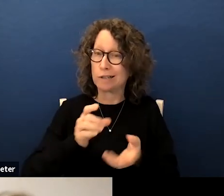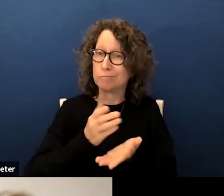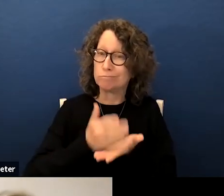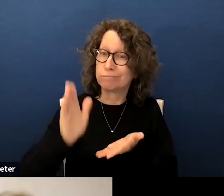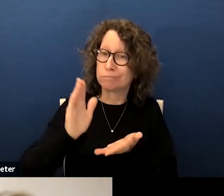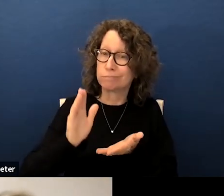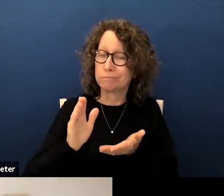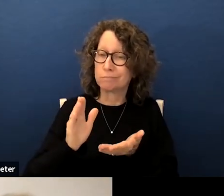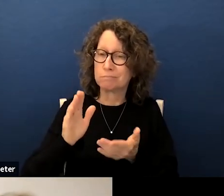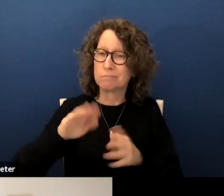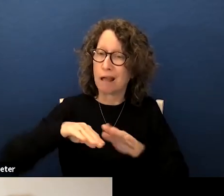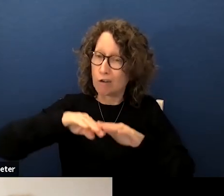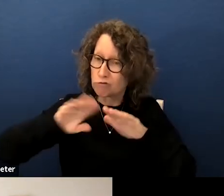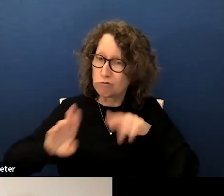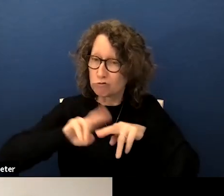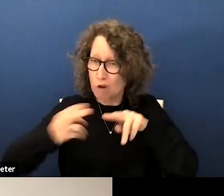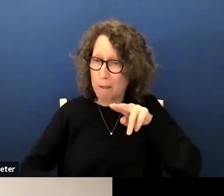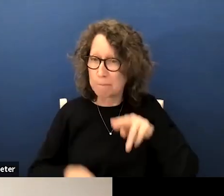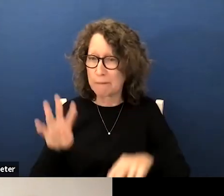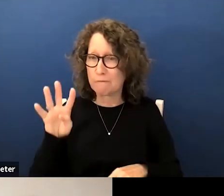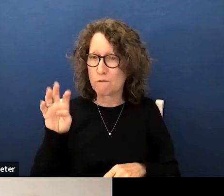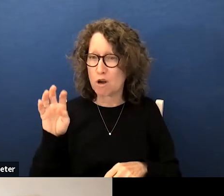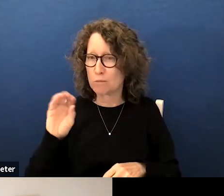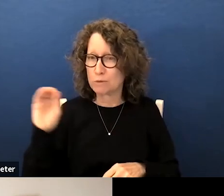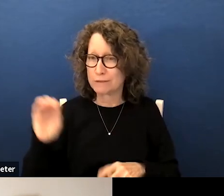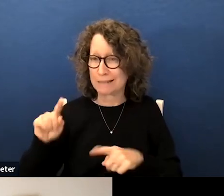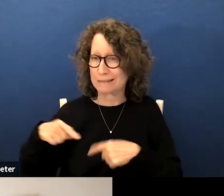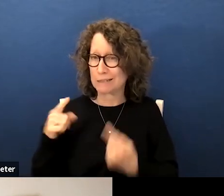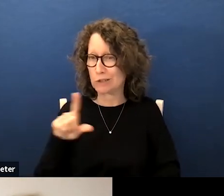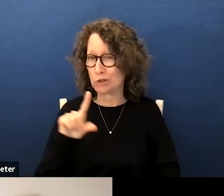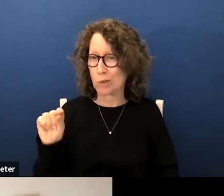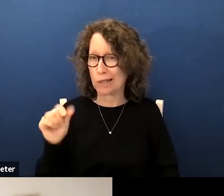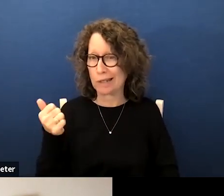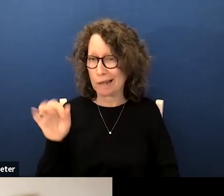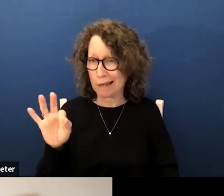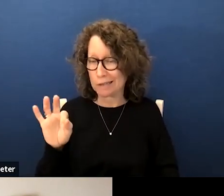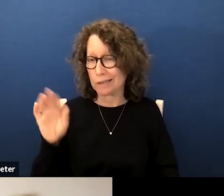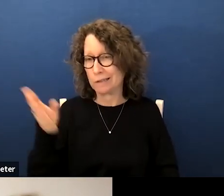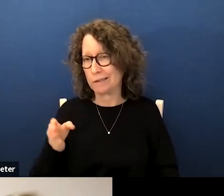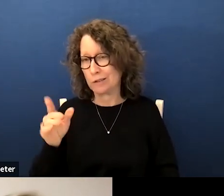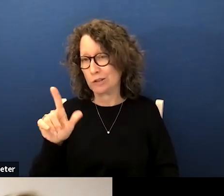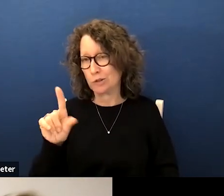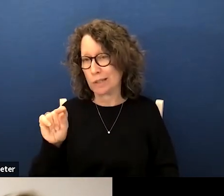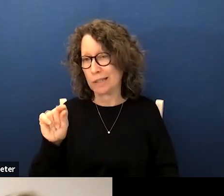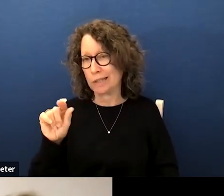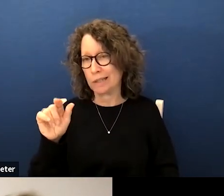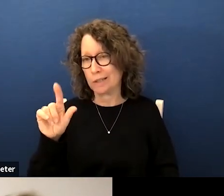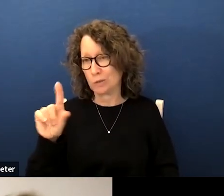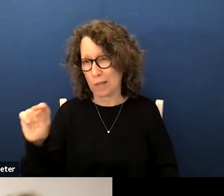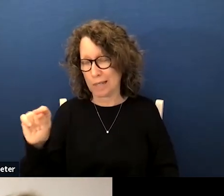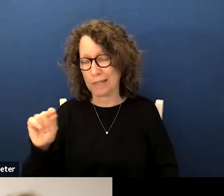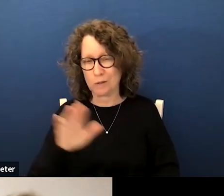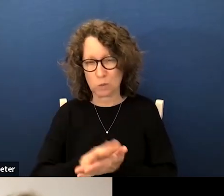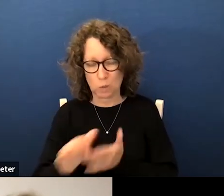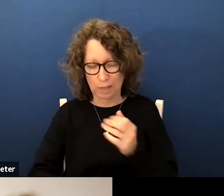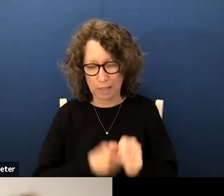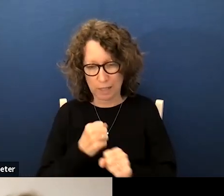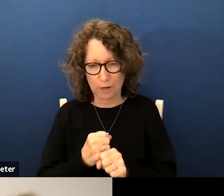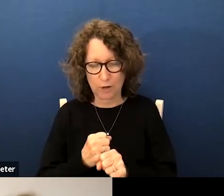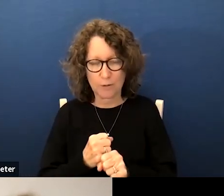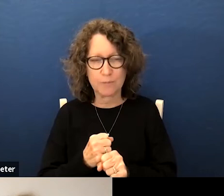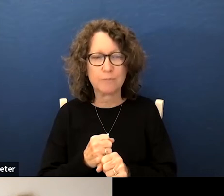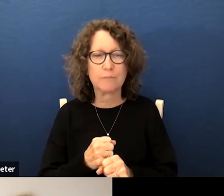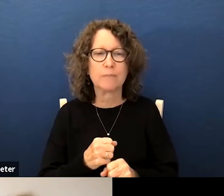nearly 400 percent since the 2019-2020 school year at this point of the school year in 2019